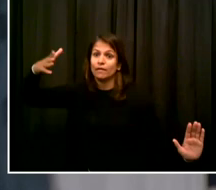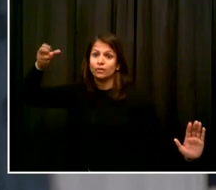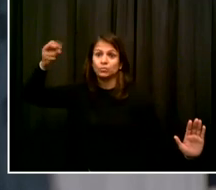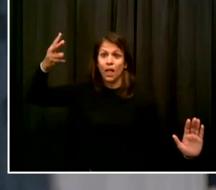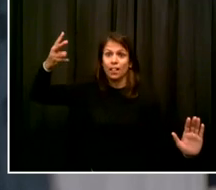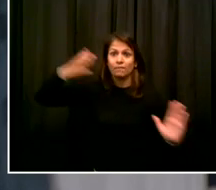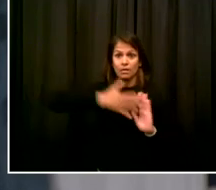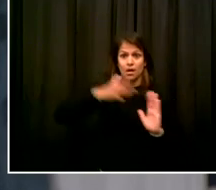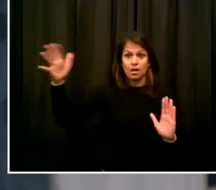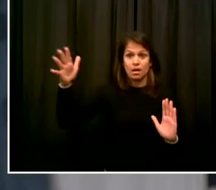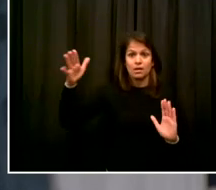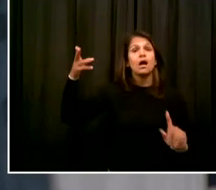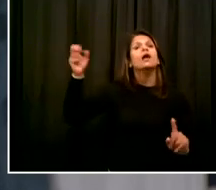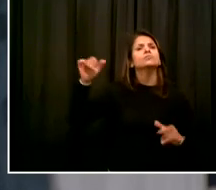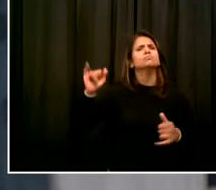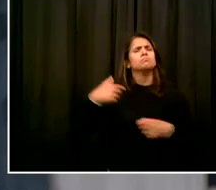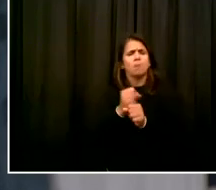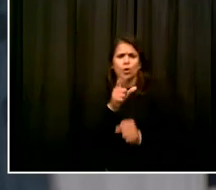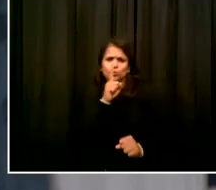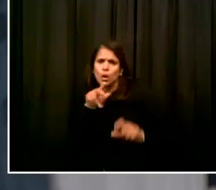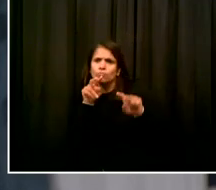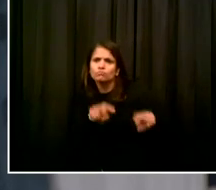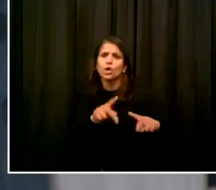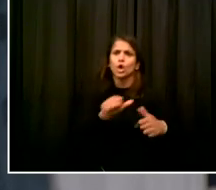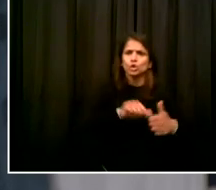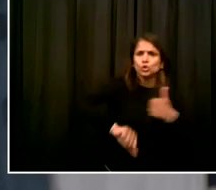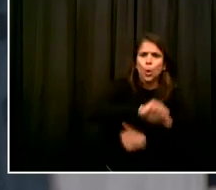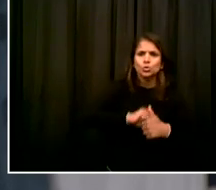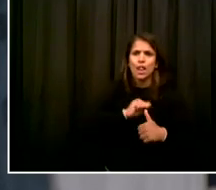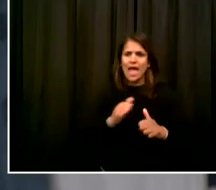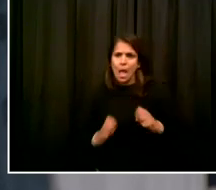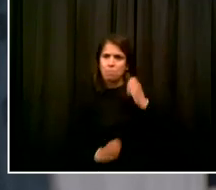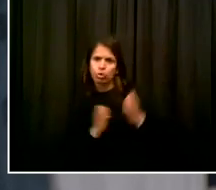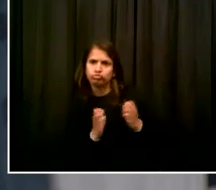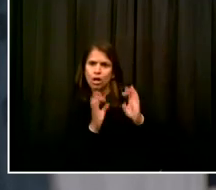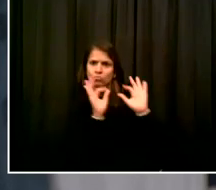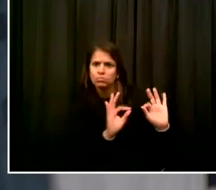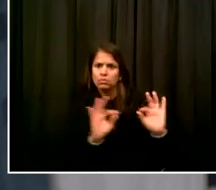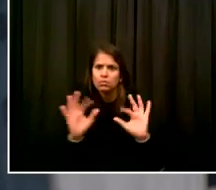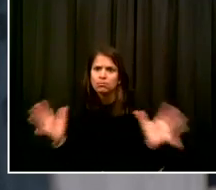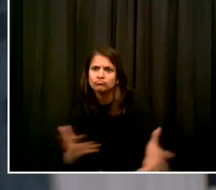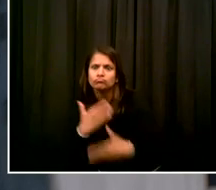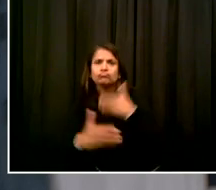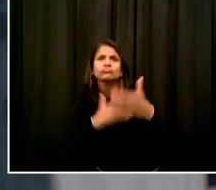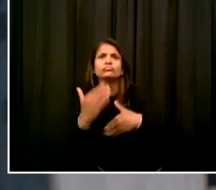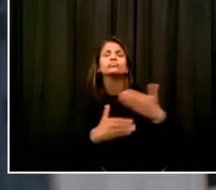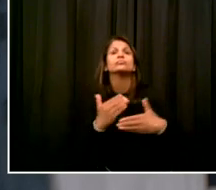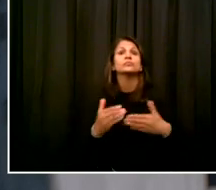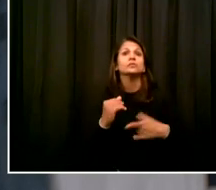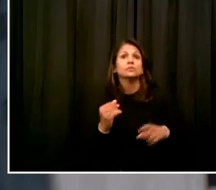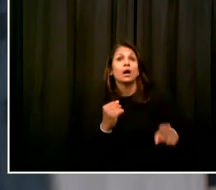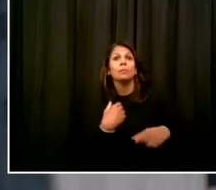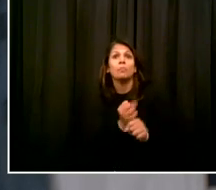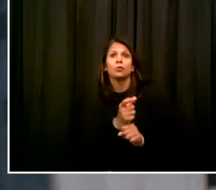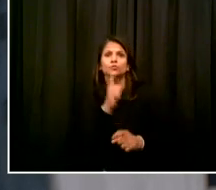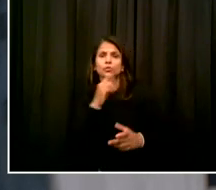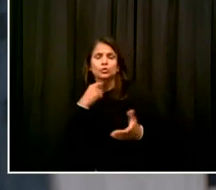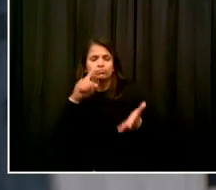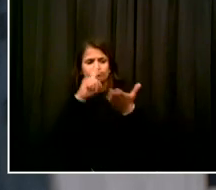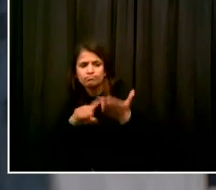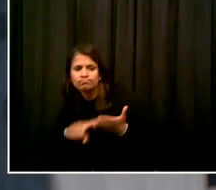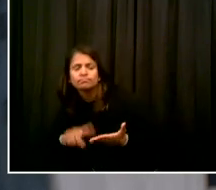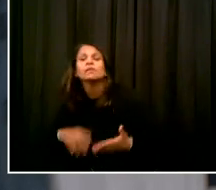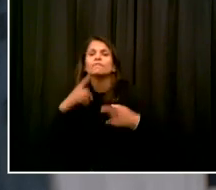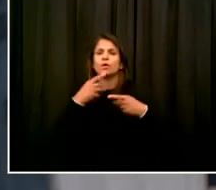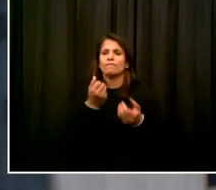designed for the first few weeks of school. As students re-enter their school communities re-entering buildings in